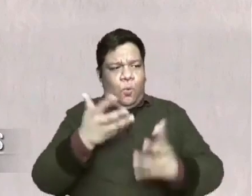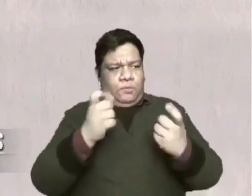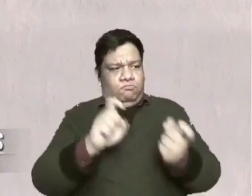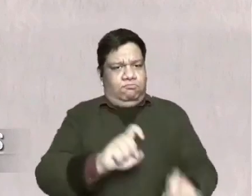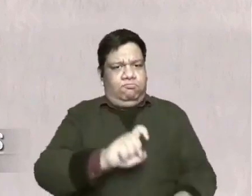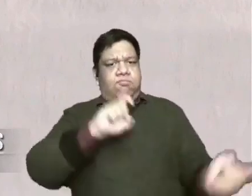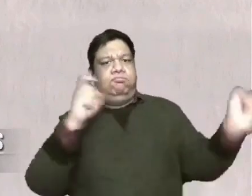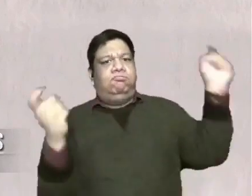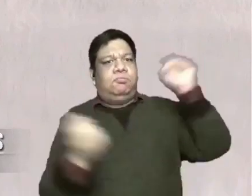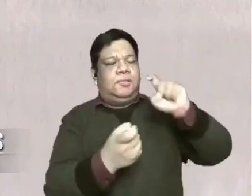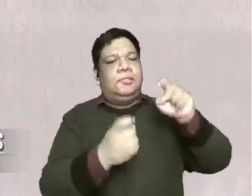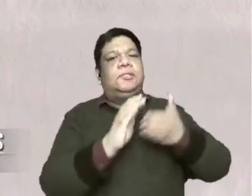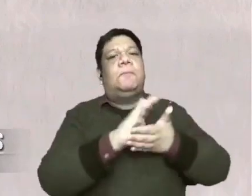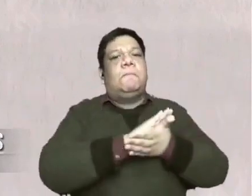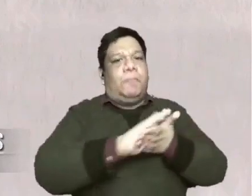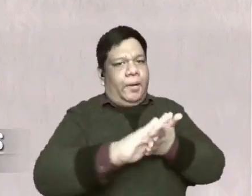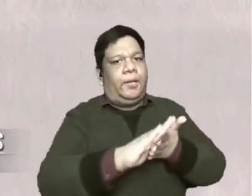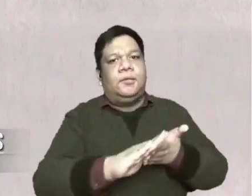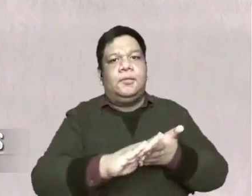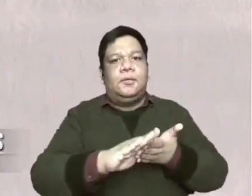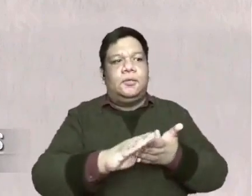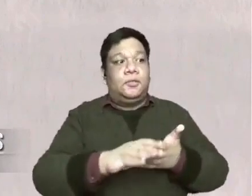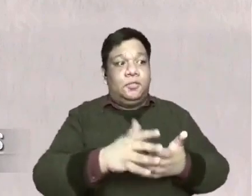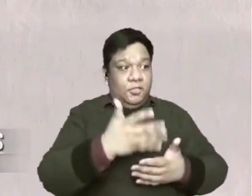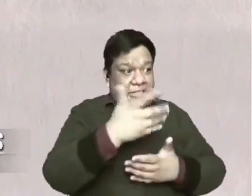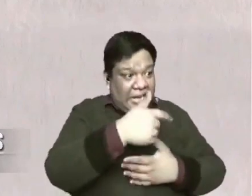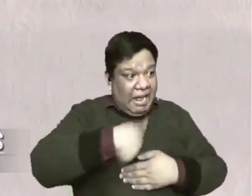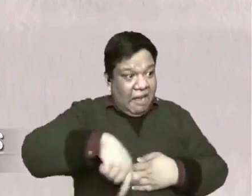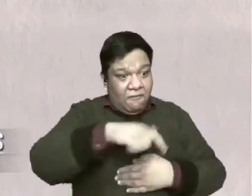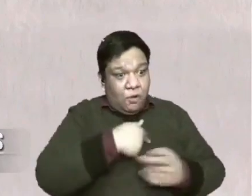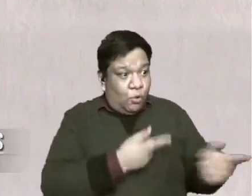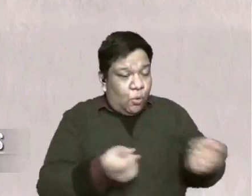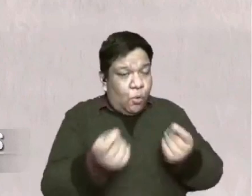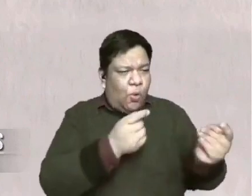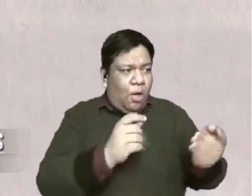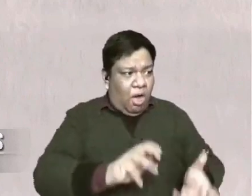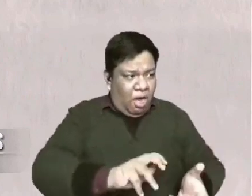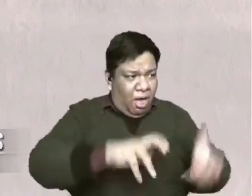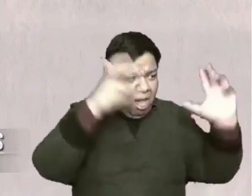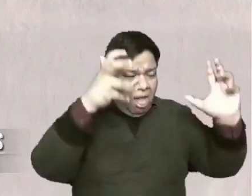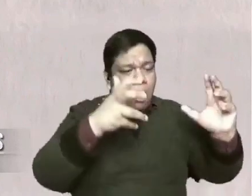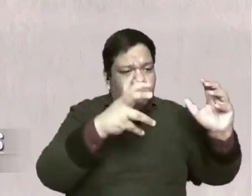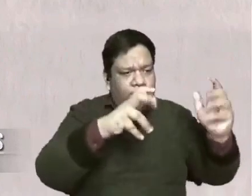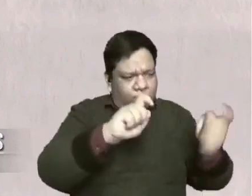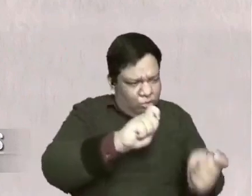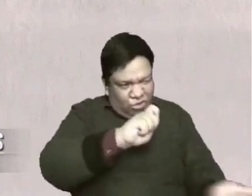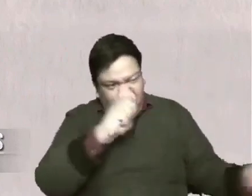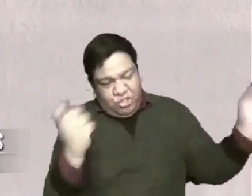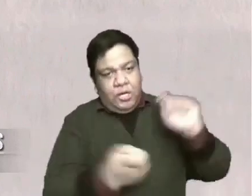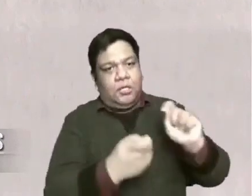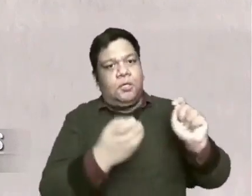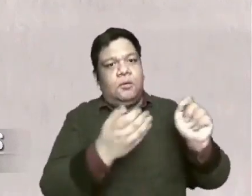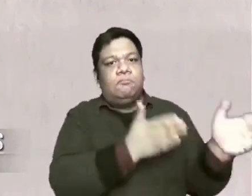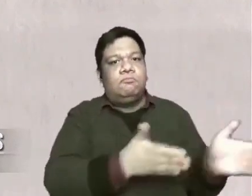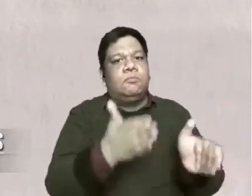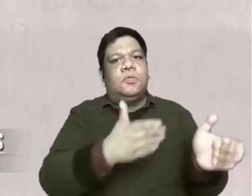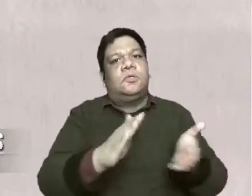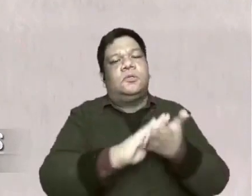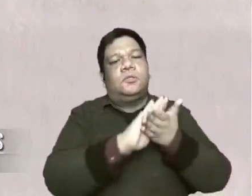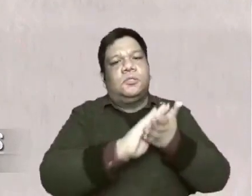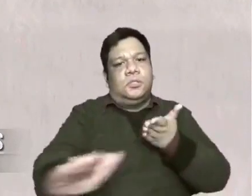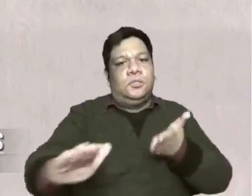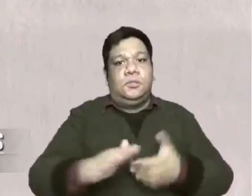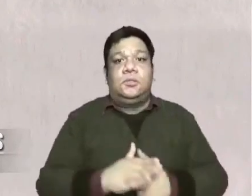-overhaul niya ang lahat. Dinidismantle at nilalagay sa ayos. Dahil ang nais ni Jesus